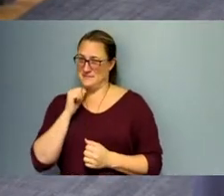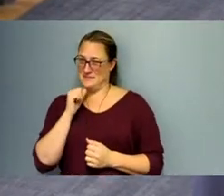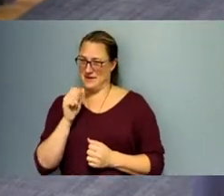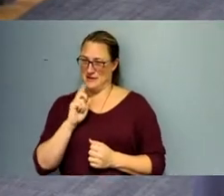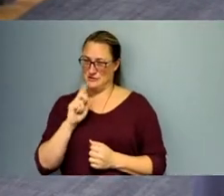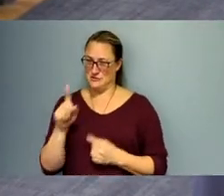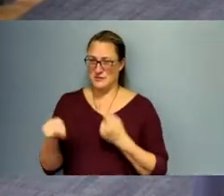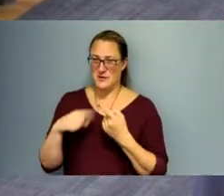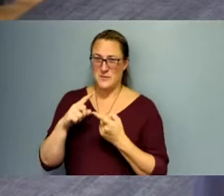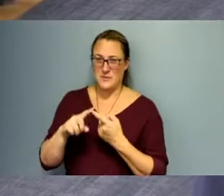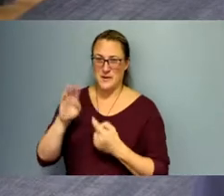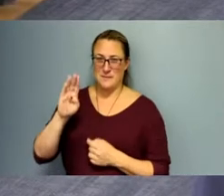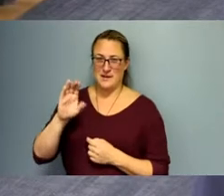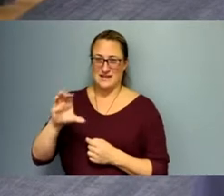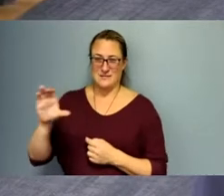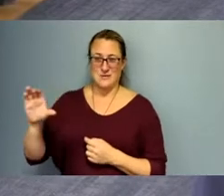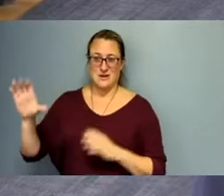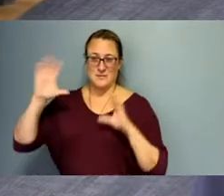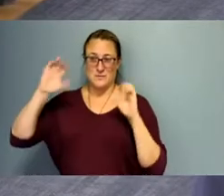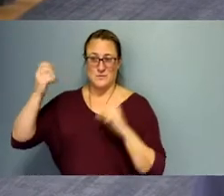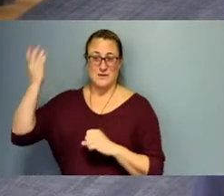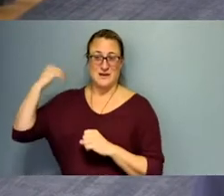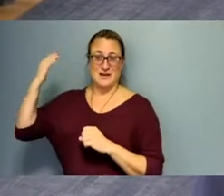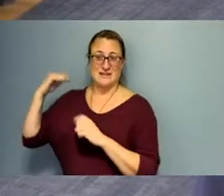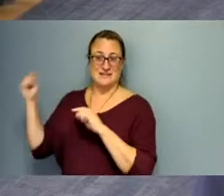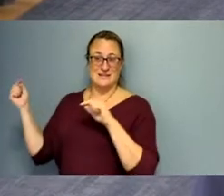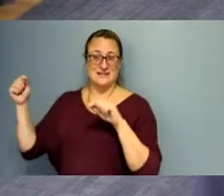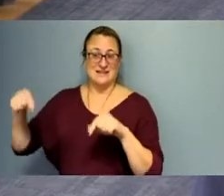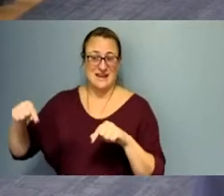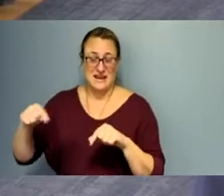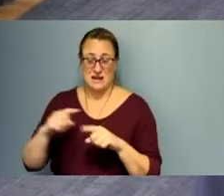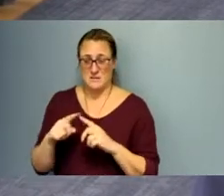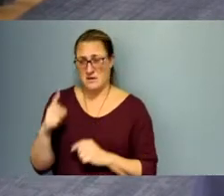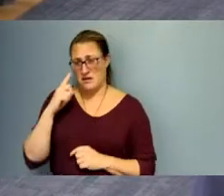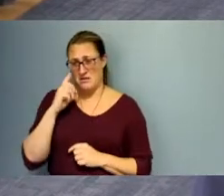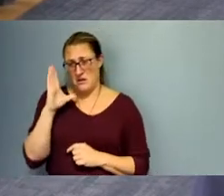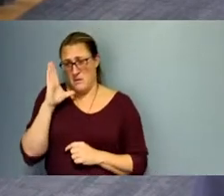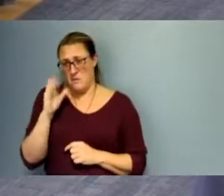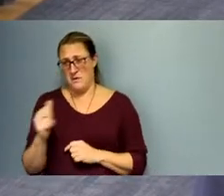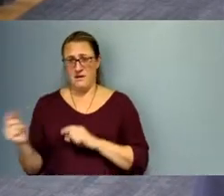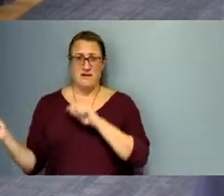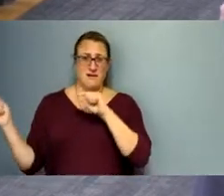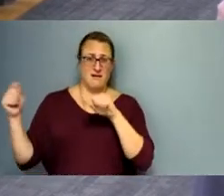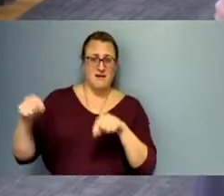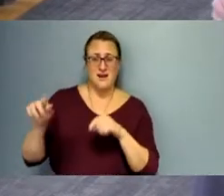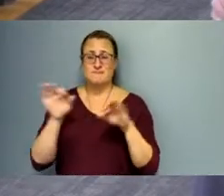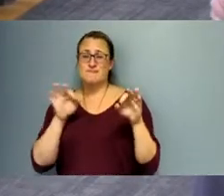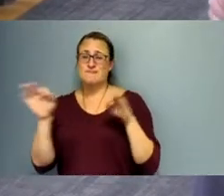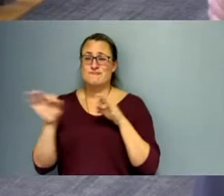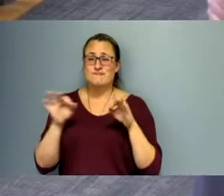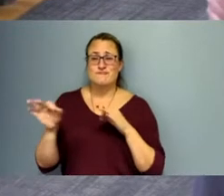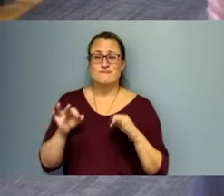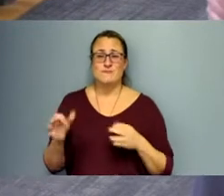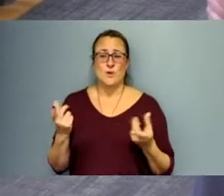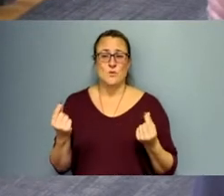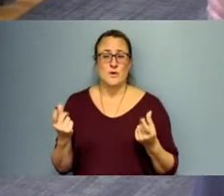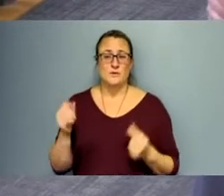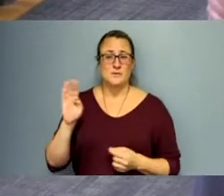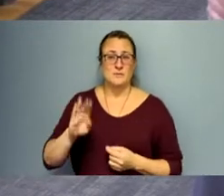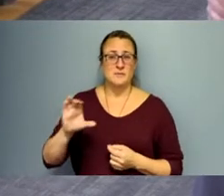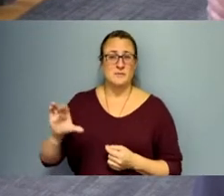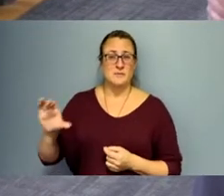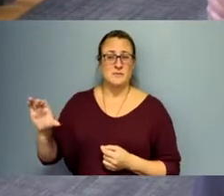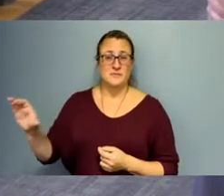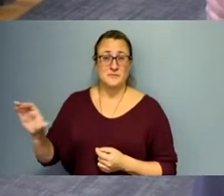president from Bucks County Community College has spoke to you, but I figured I'd take just a couple of seconds just to share with you what we do. We have over 65